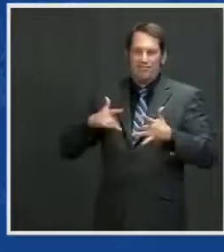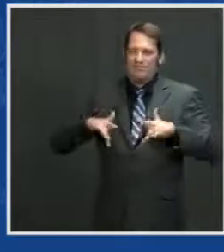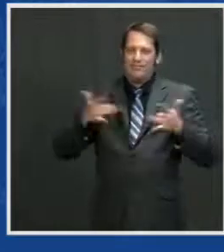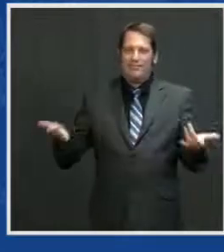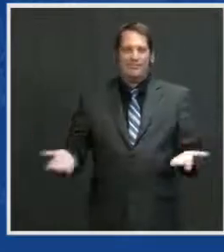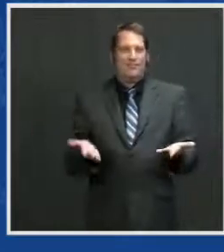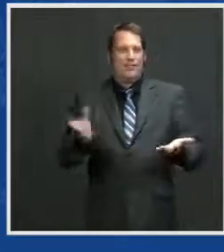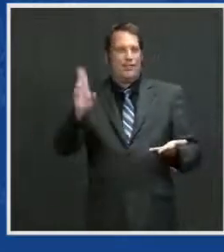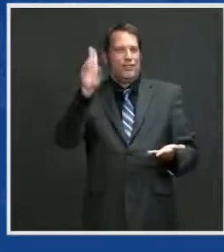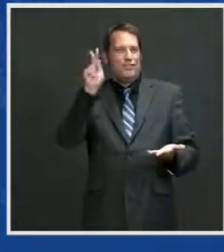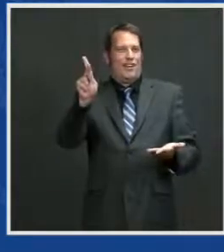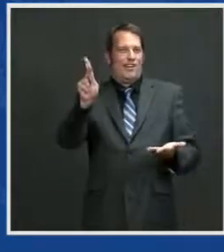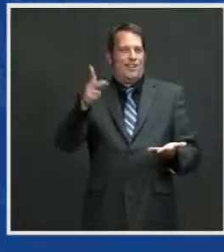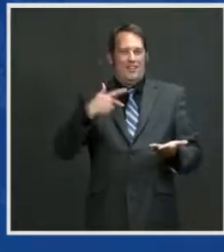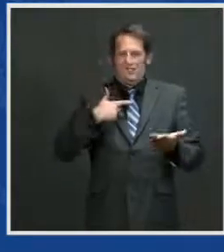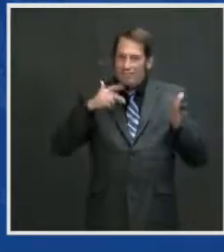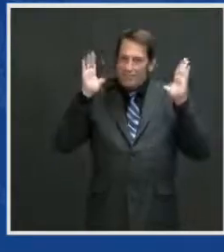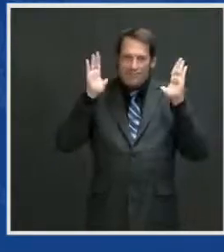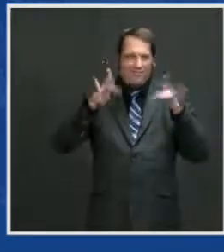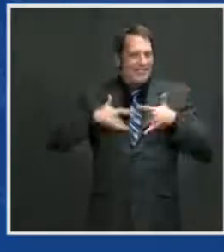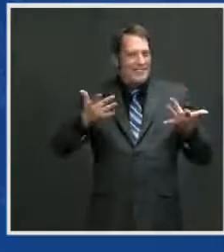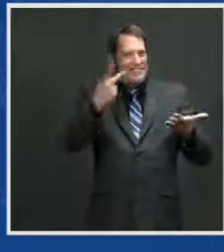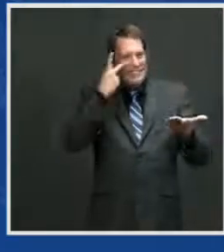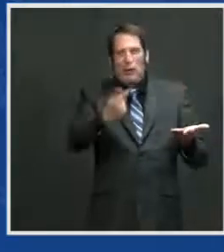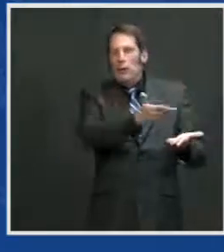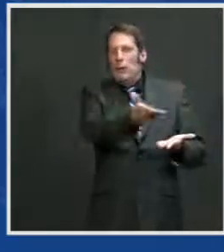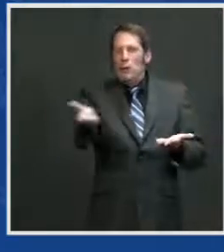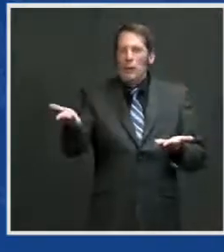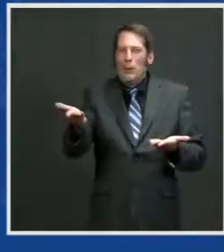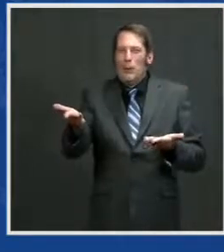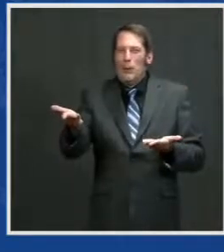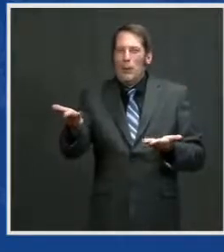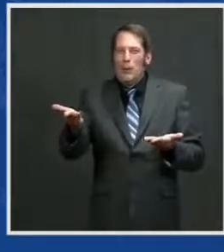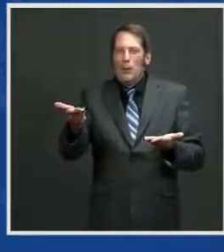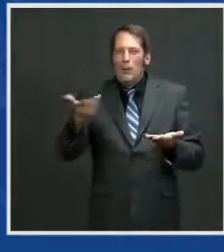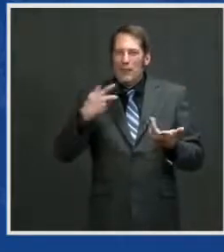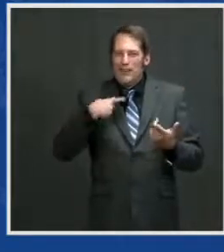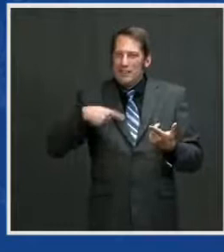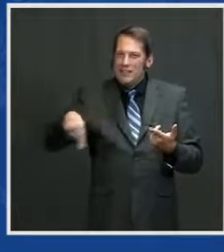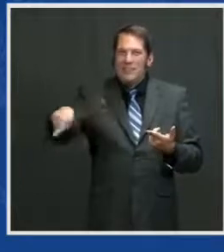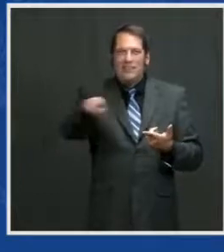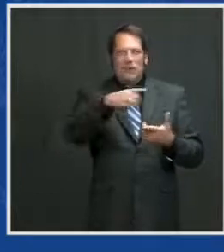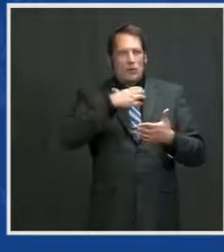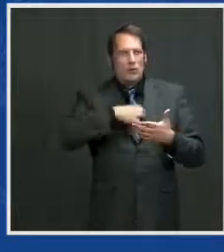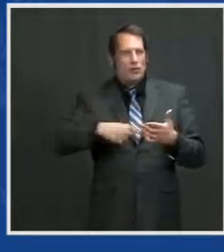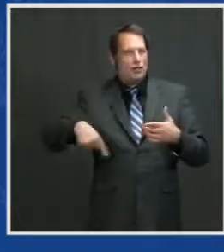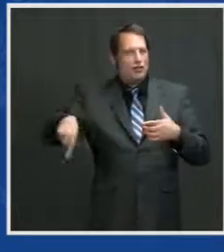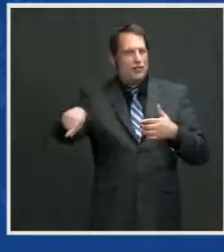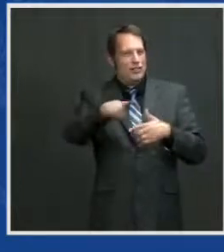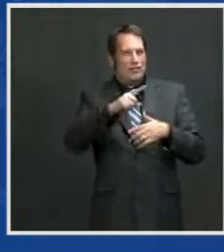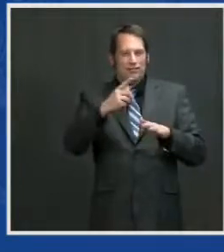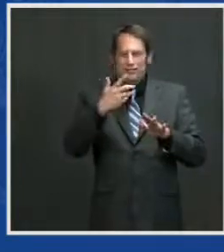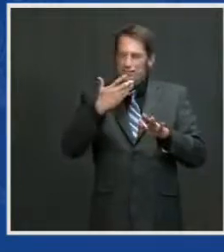be here seeing you first. Seeing all of you is the best possible way to start this trip.